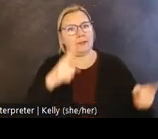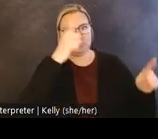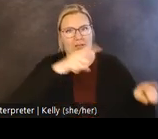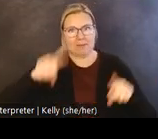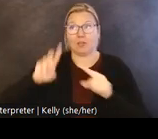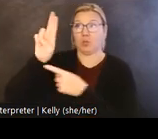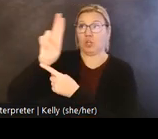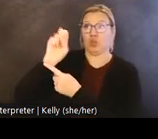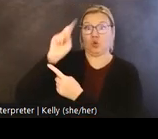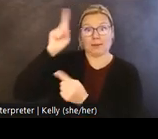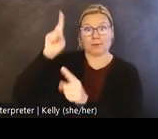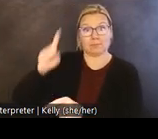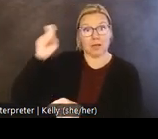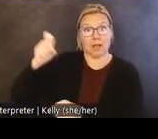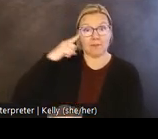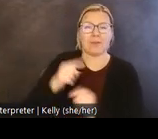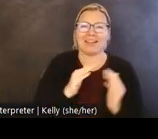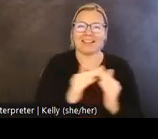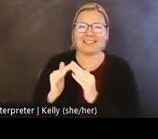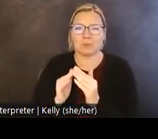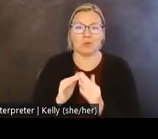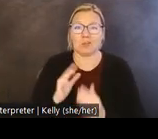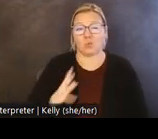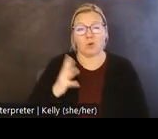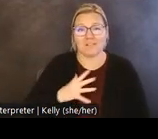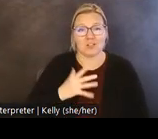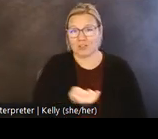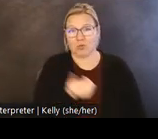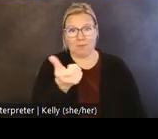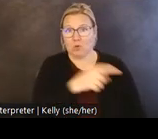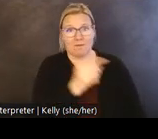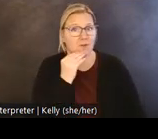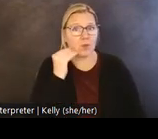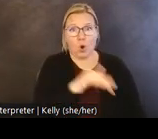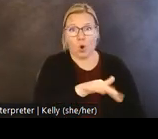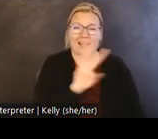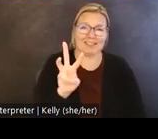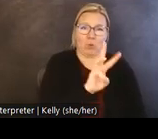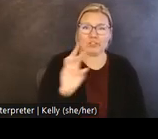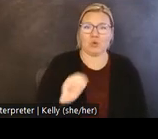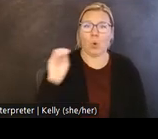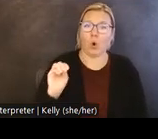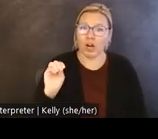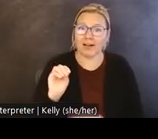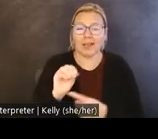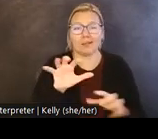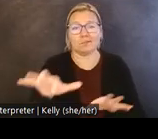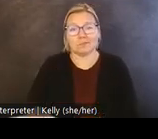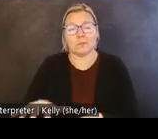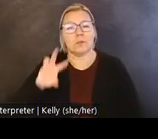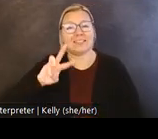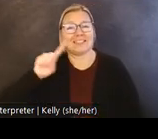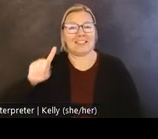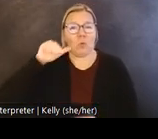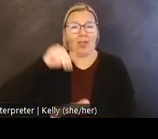government, these communities were officially removed from their homelands in Western Oregon and forcibly settled onto a 61,000